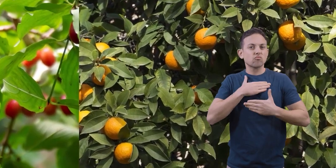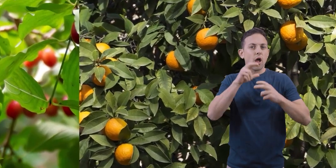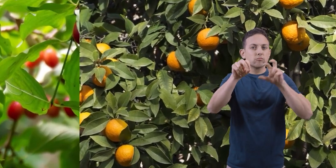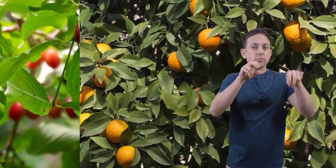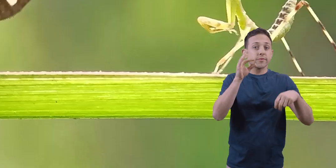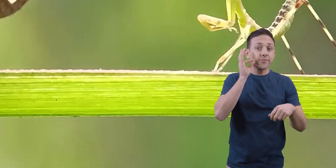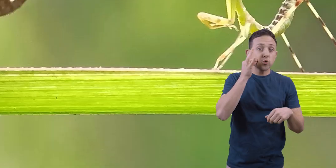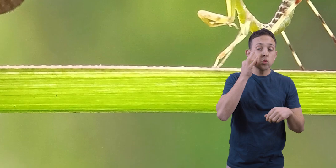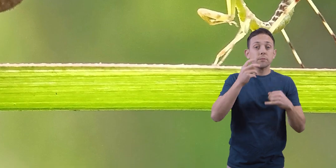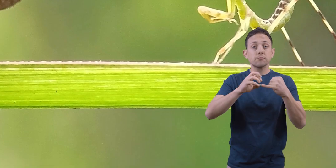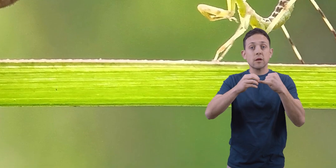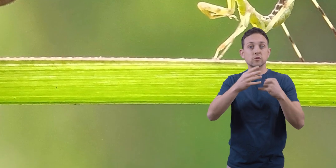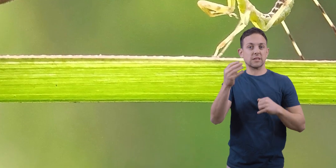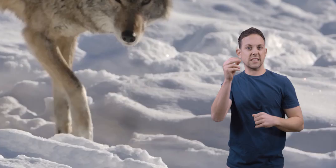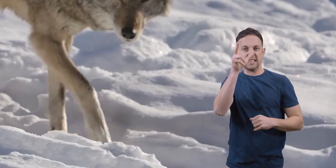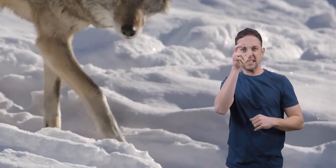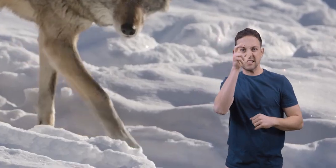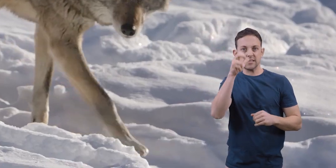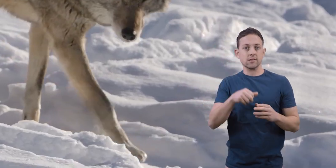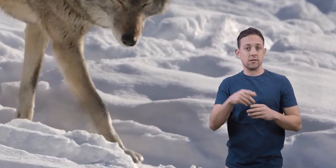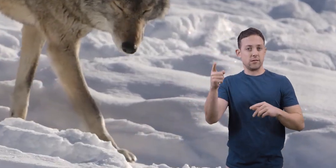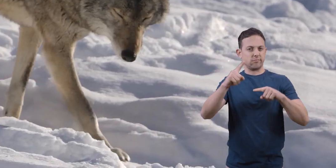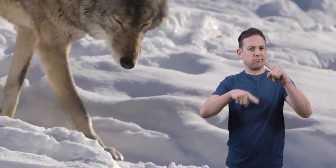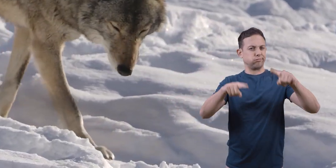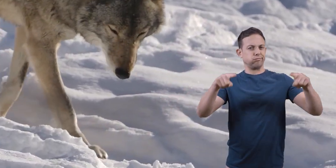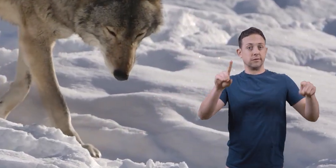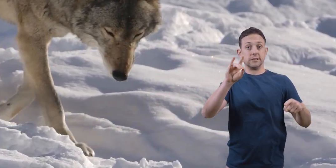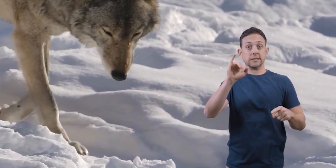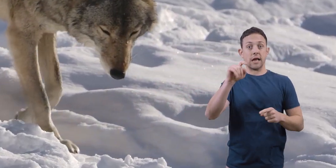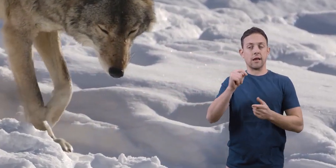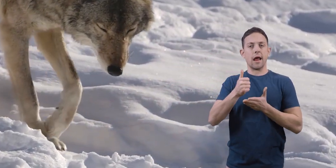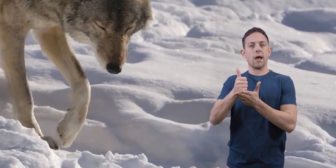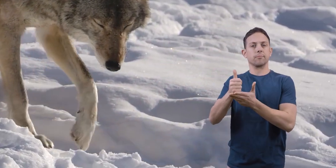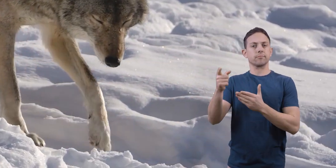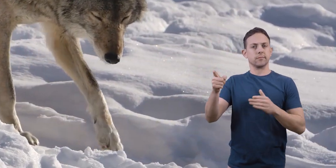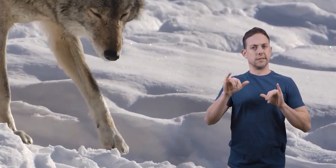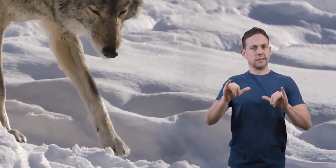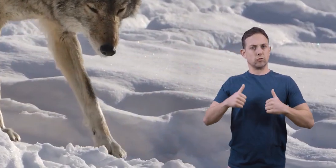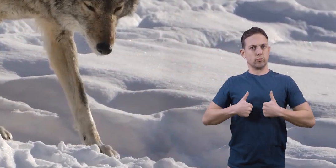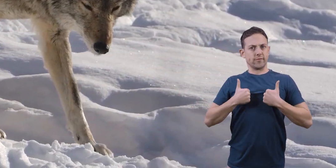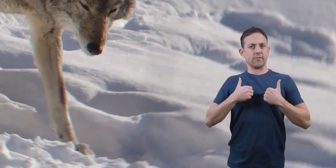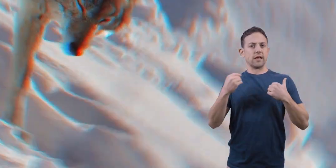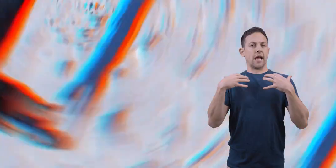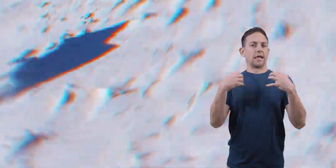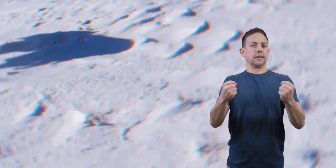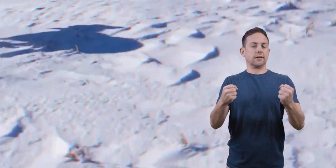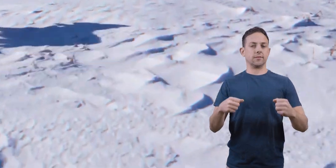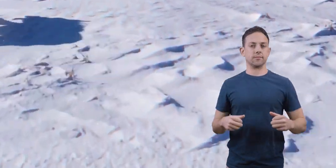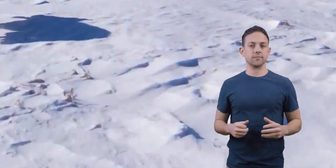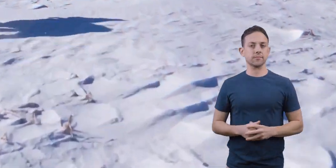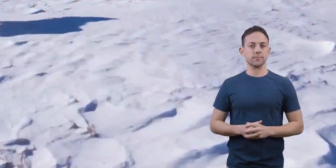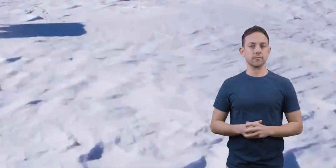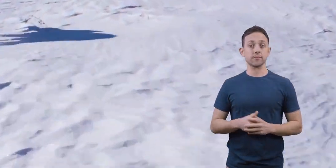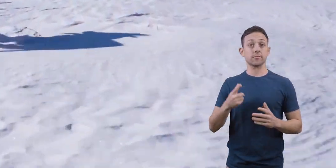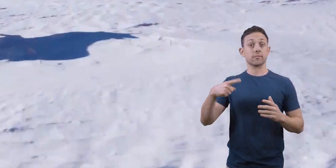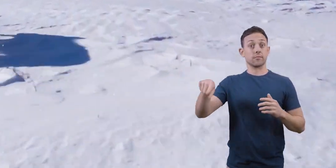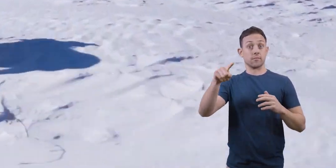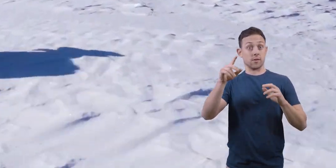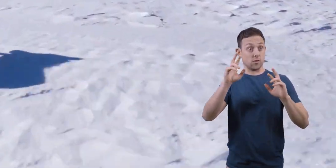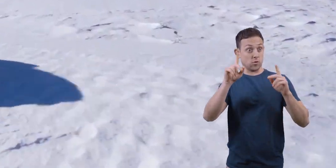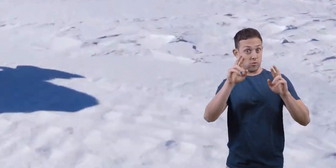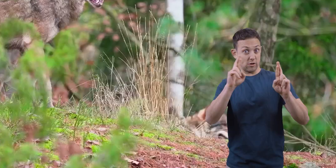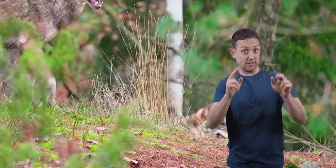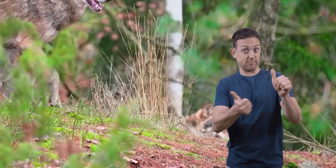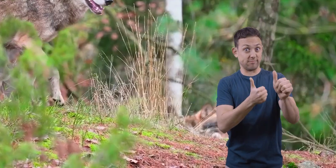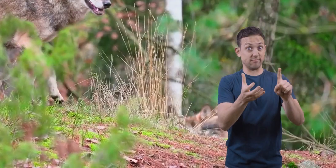on fruits, berries, and insects. This diverse diet helps them survive and stay healthy. And when it comes to catching